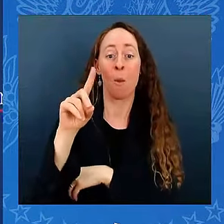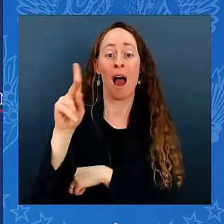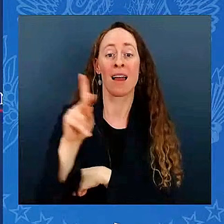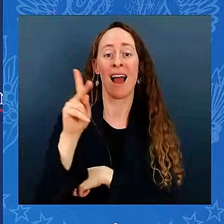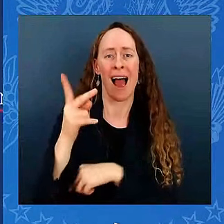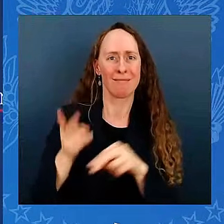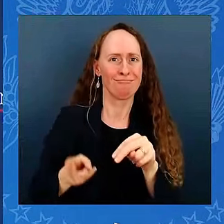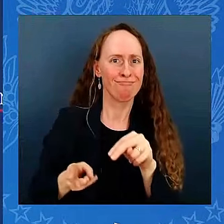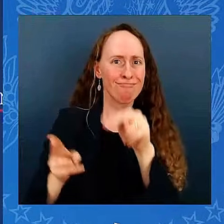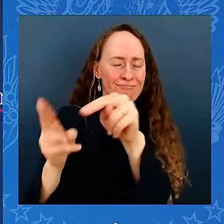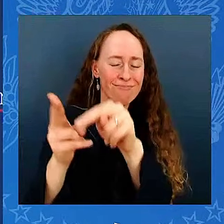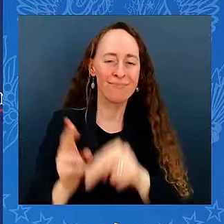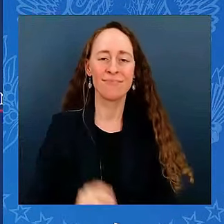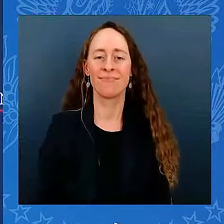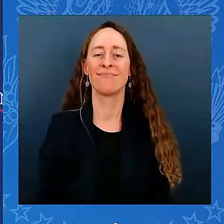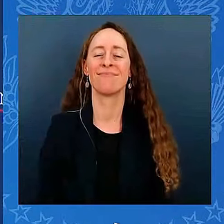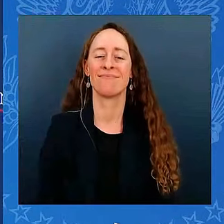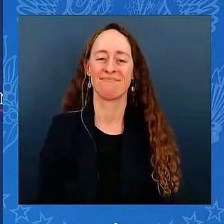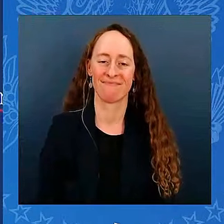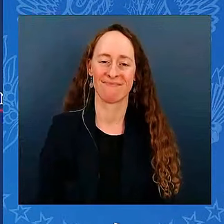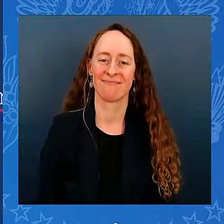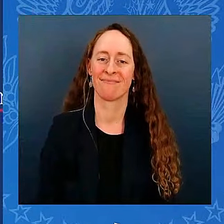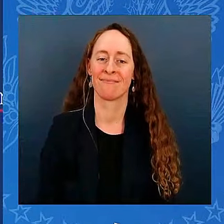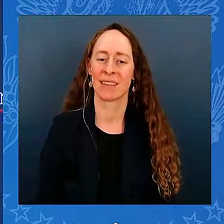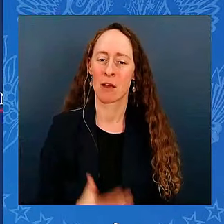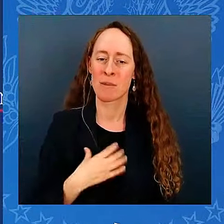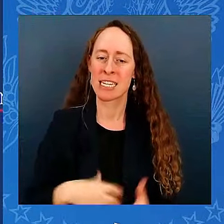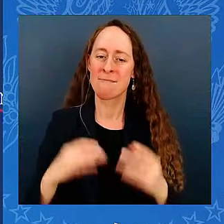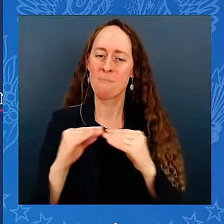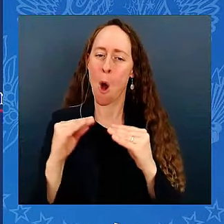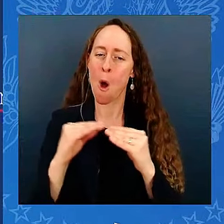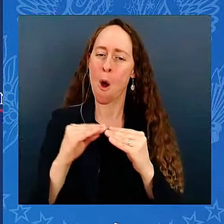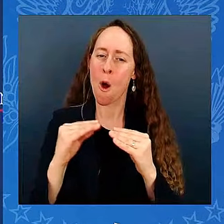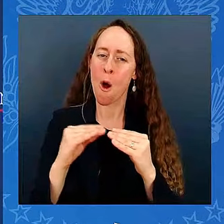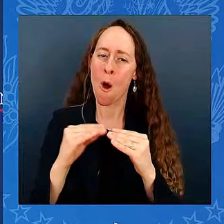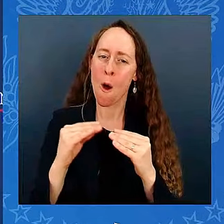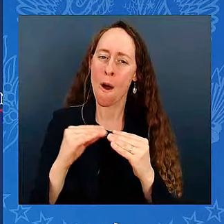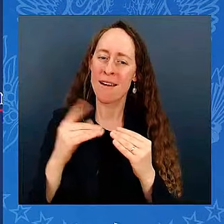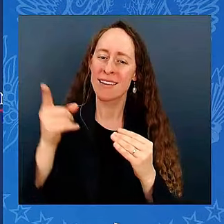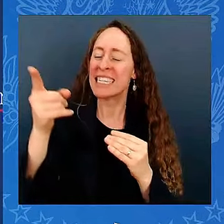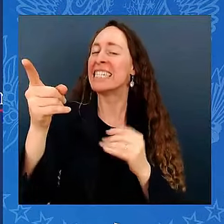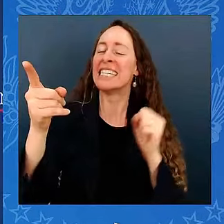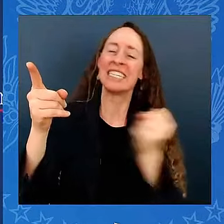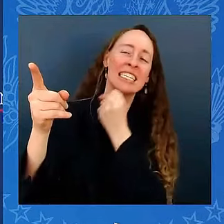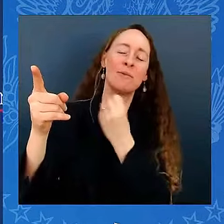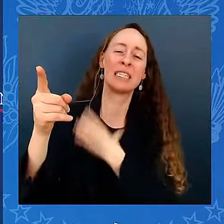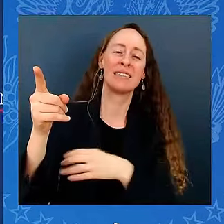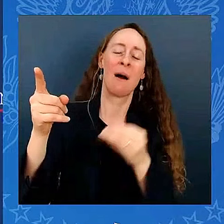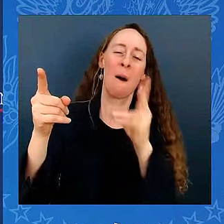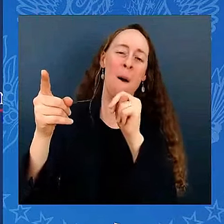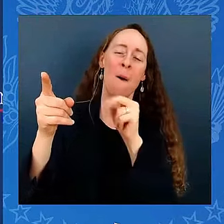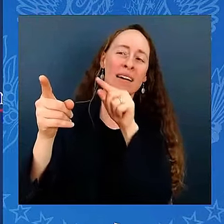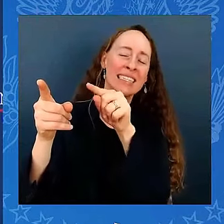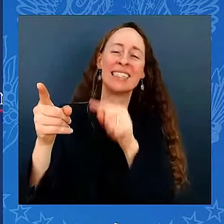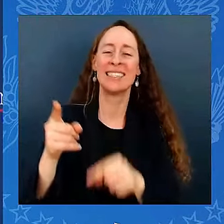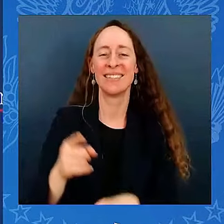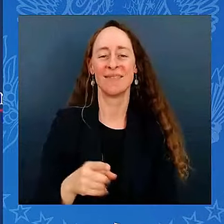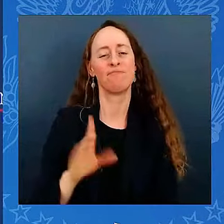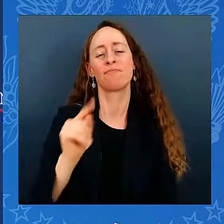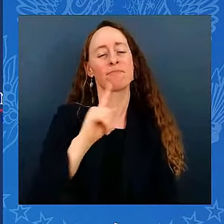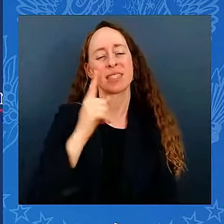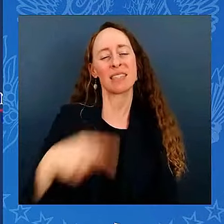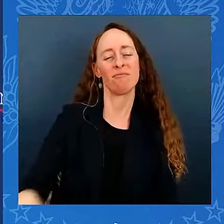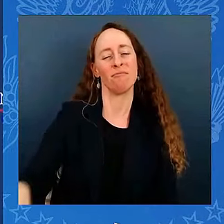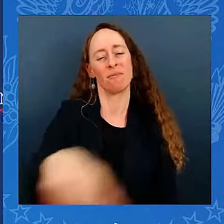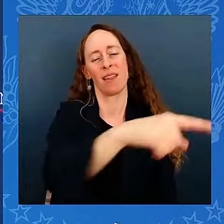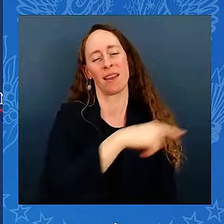But I believe capitalism is the greatest force to grow the economy for everybody. I really mean it. Now,